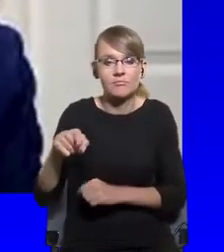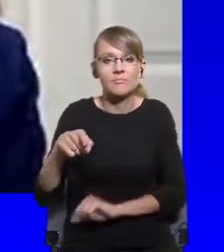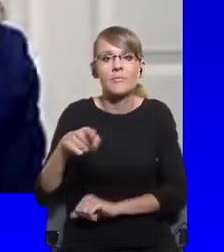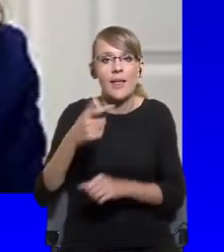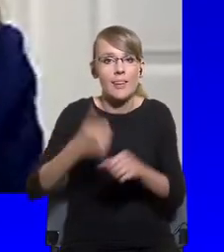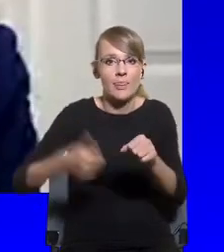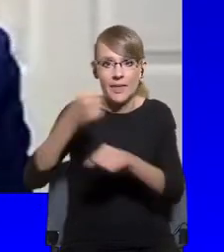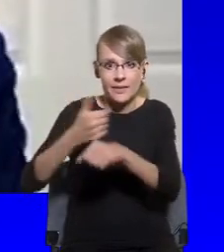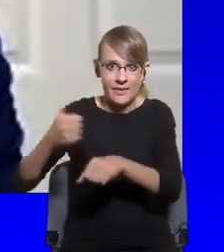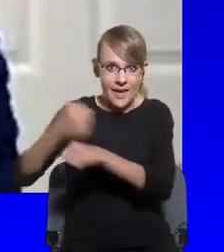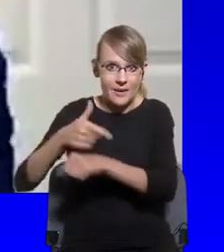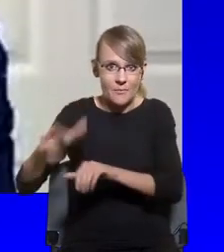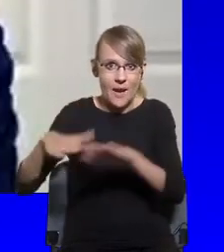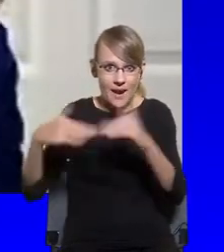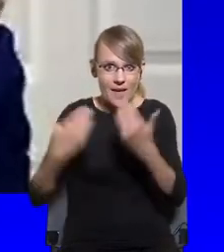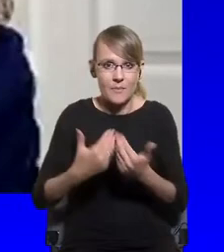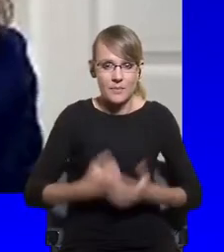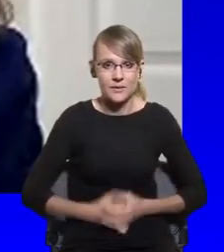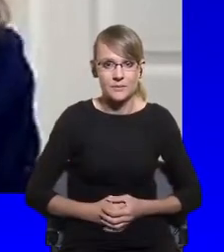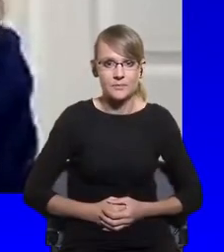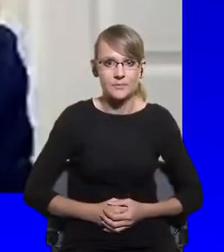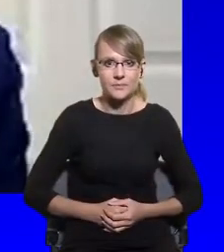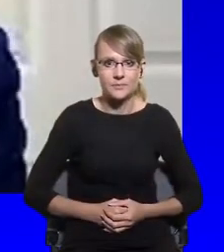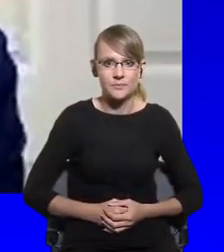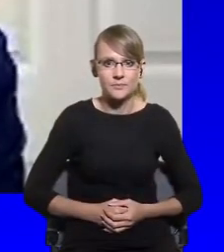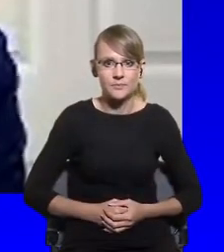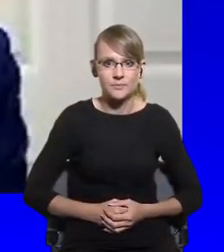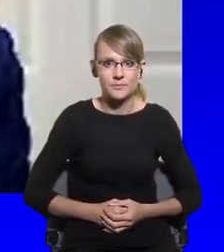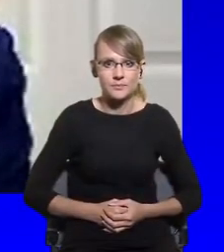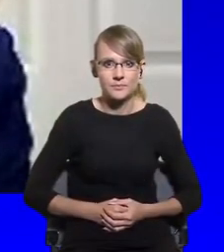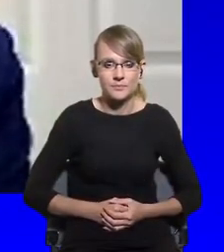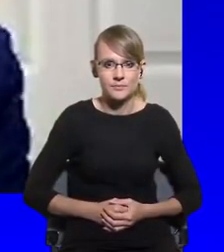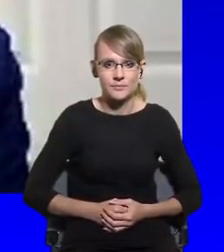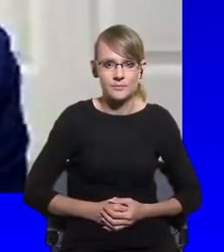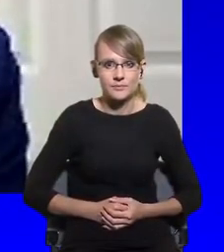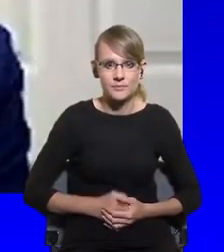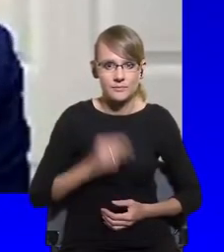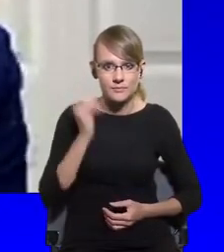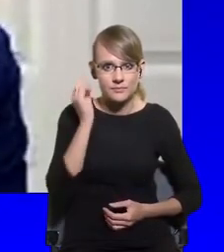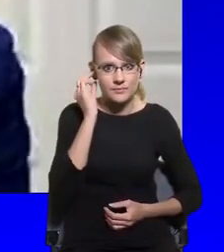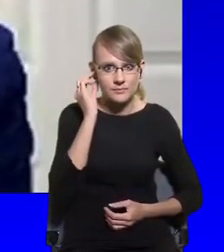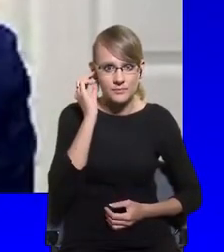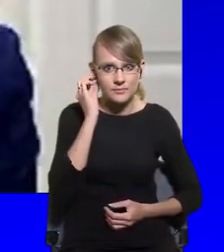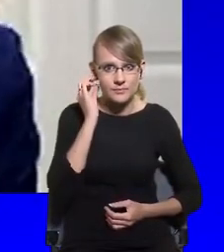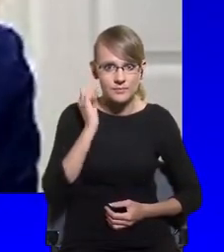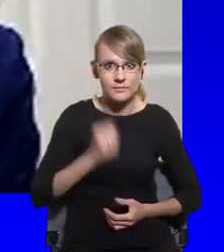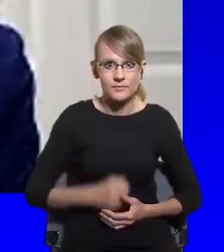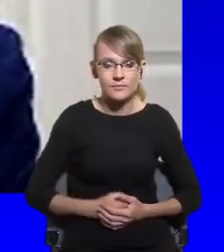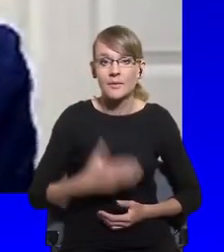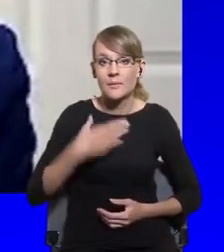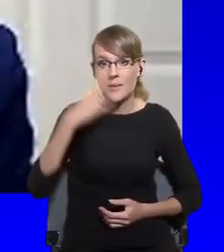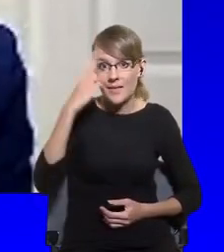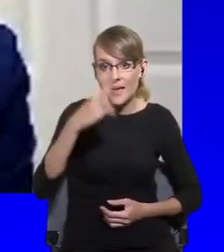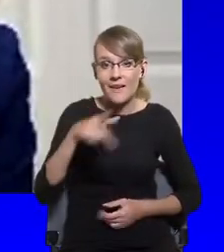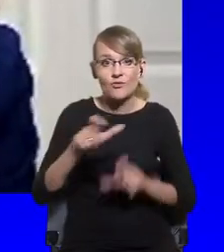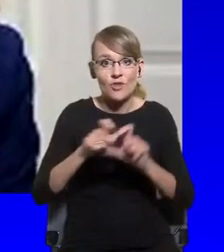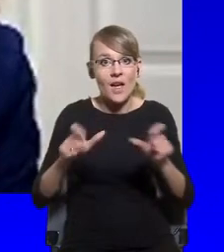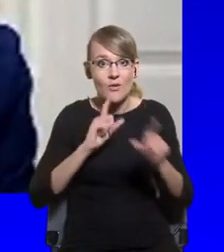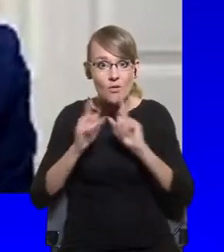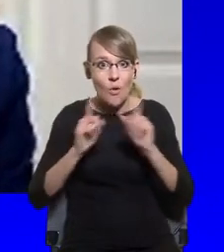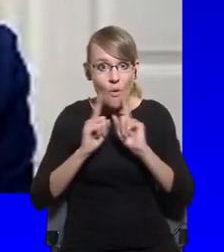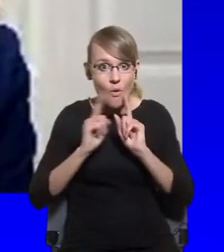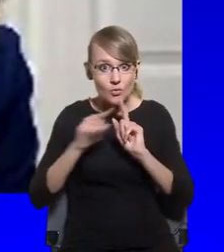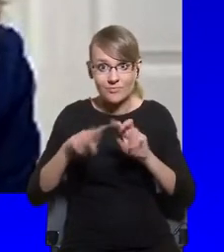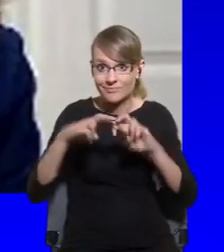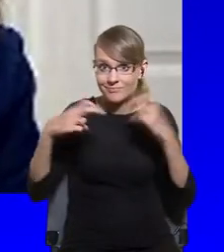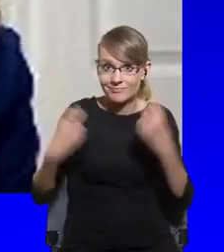on some of these issues in our panel. And I think the functioning of parliament will be,